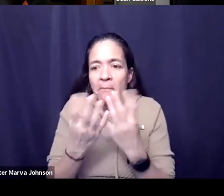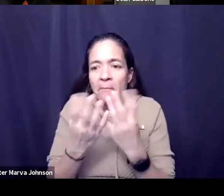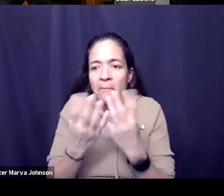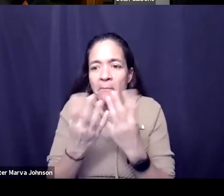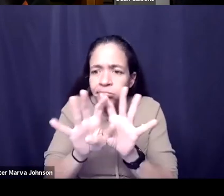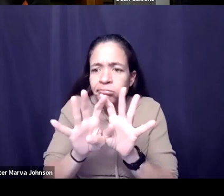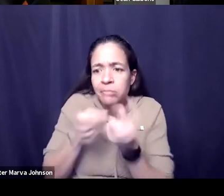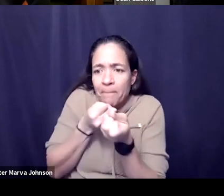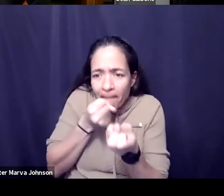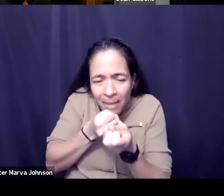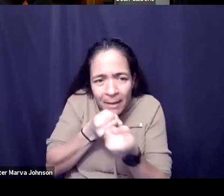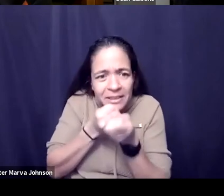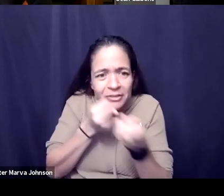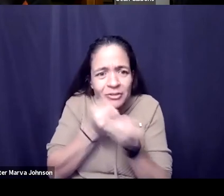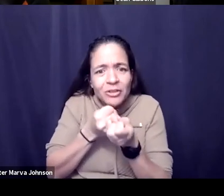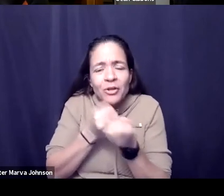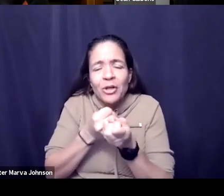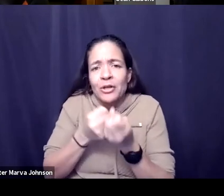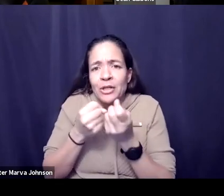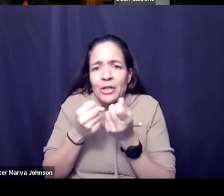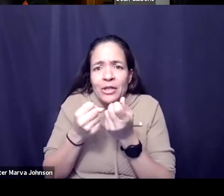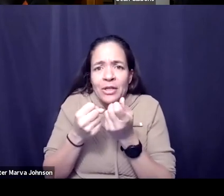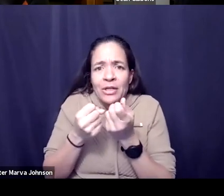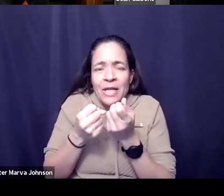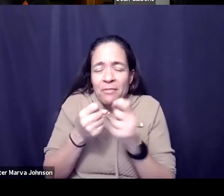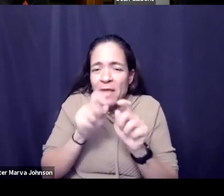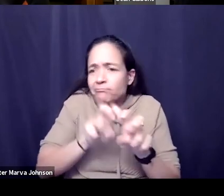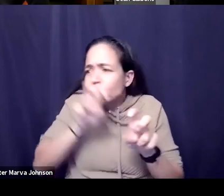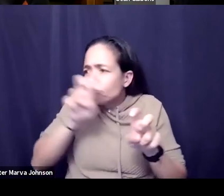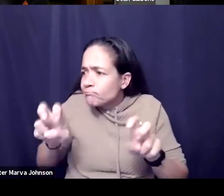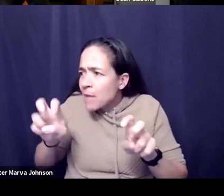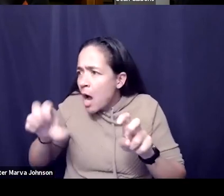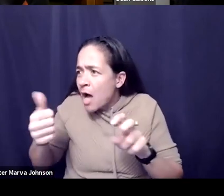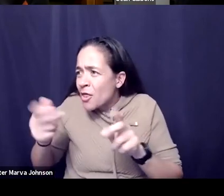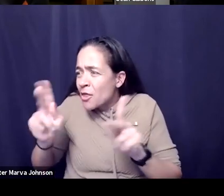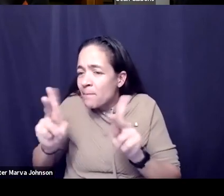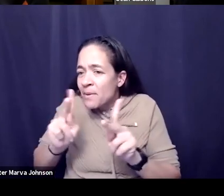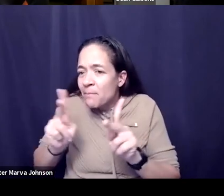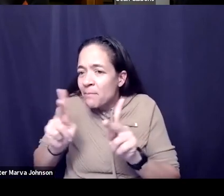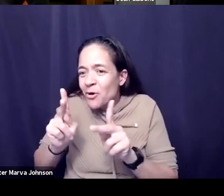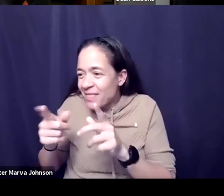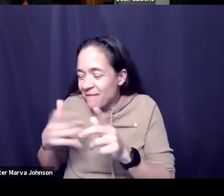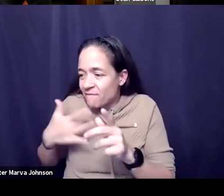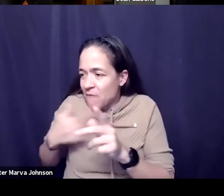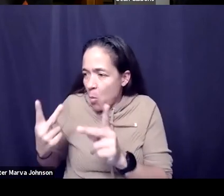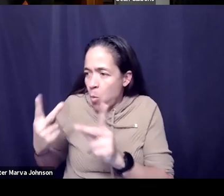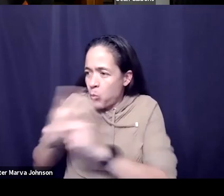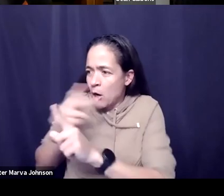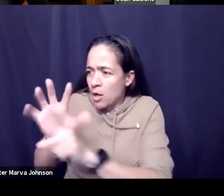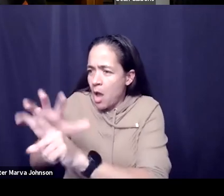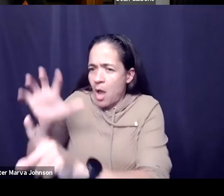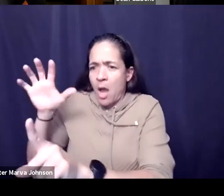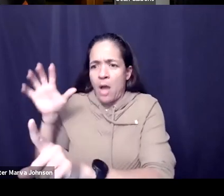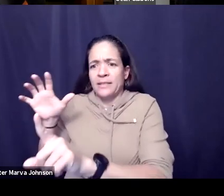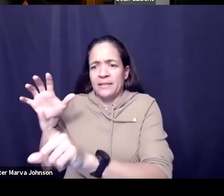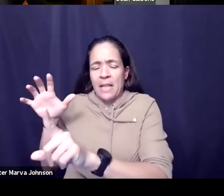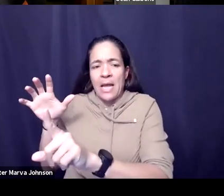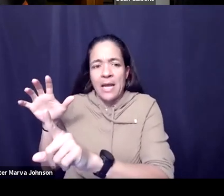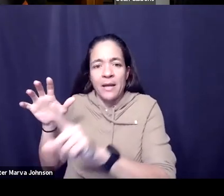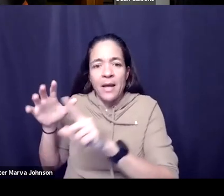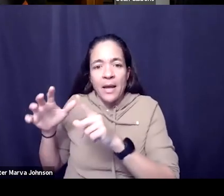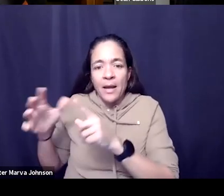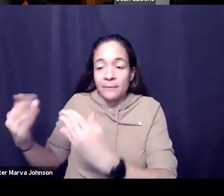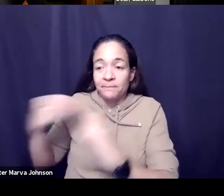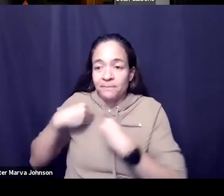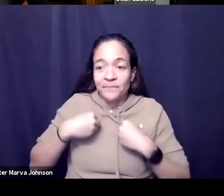to you know following opportunities elsewhere that led them to feel more isolated and you know this this comes up to me starting to grow up in